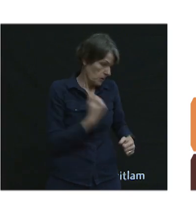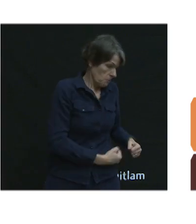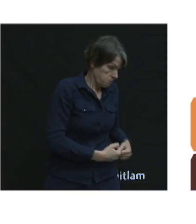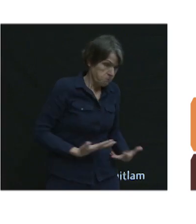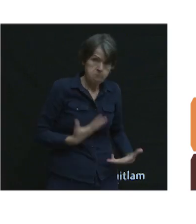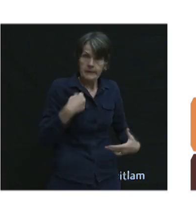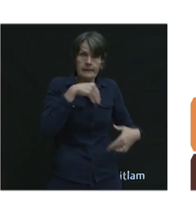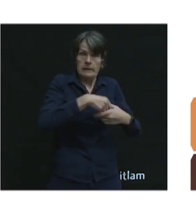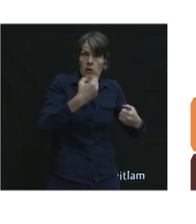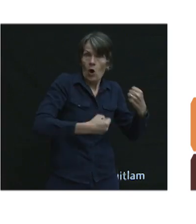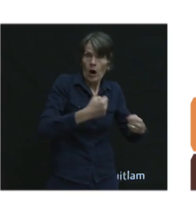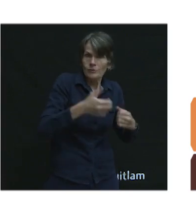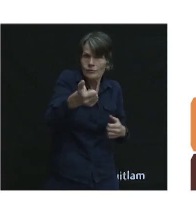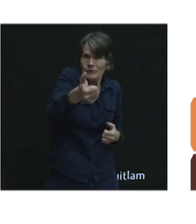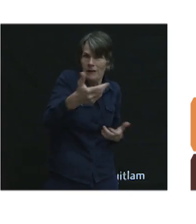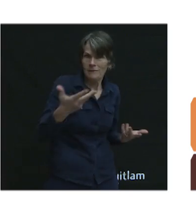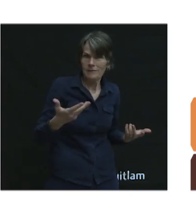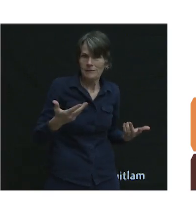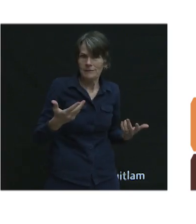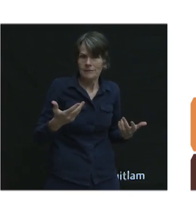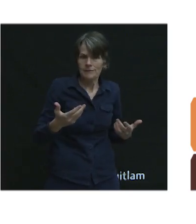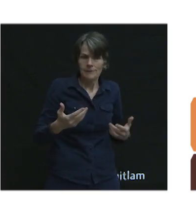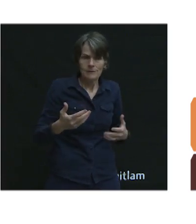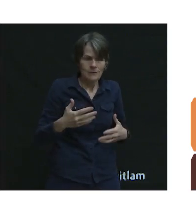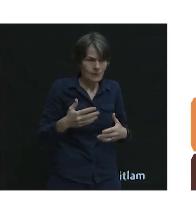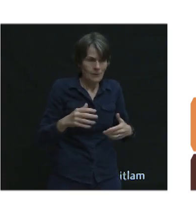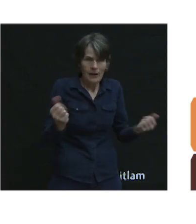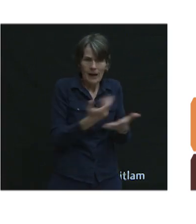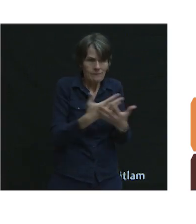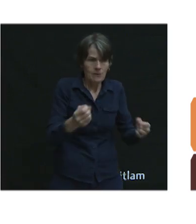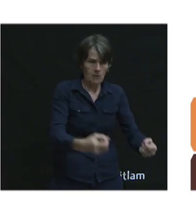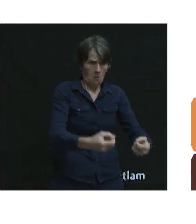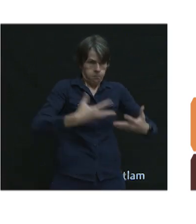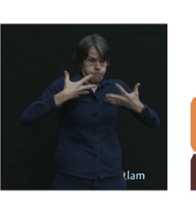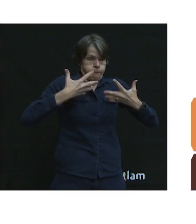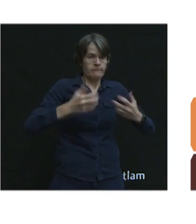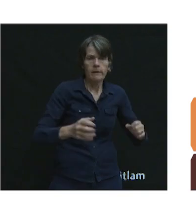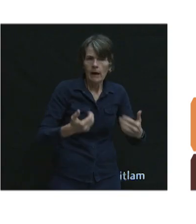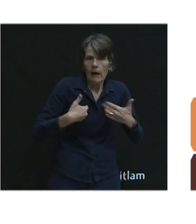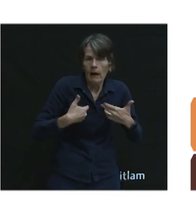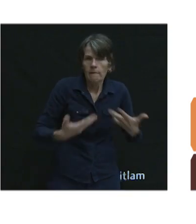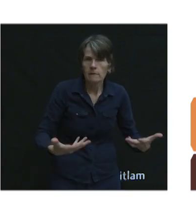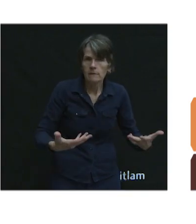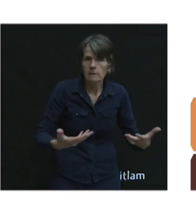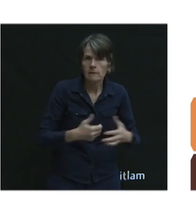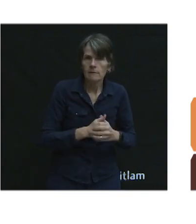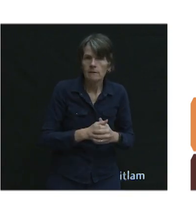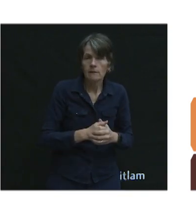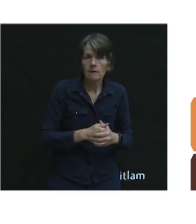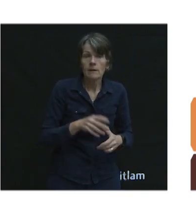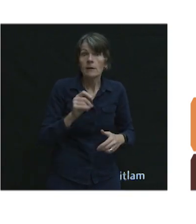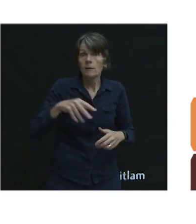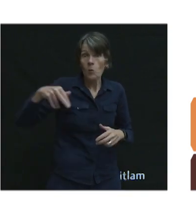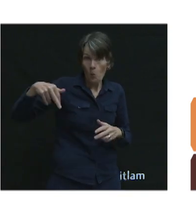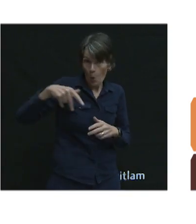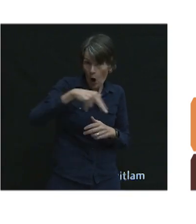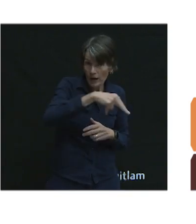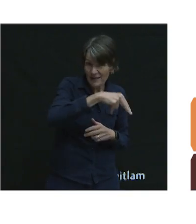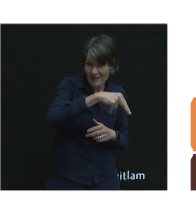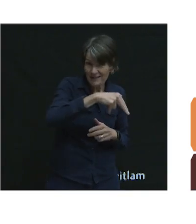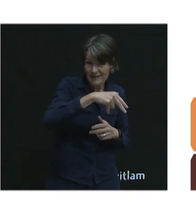object as well as having seat belts and airbags and other safety devices within your vehicle. If you're walking,